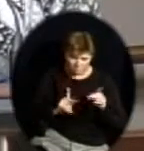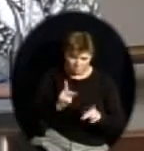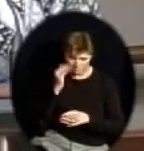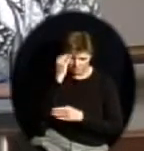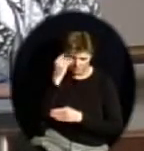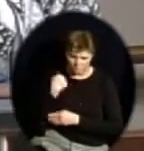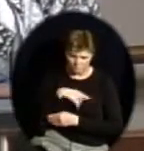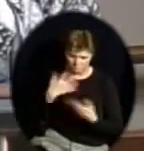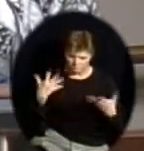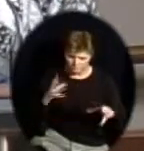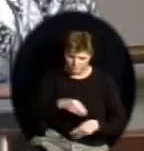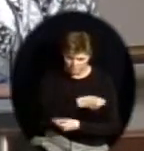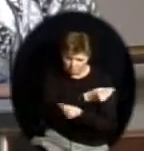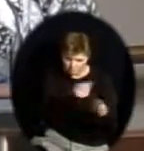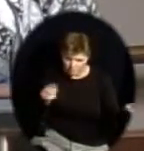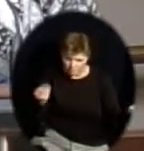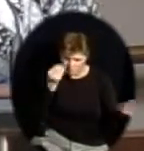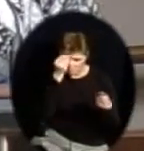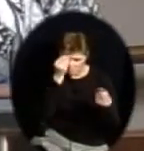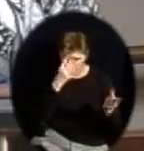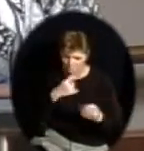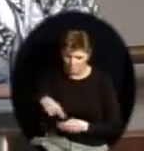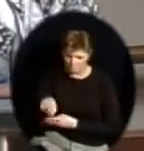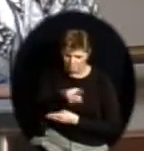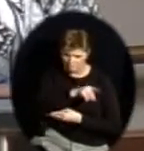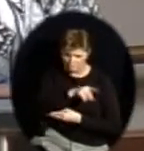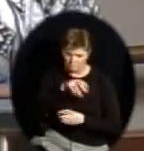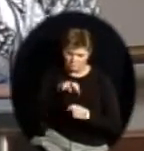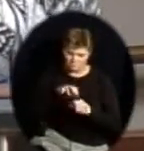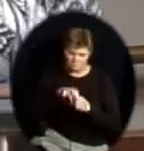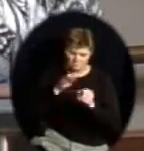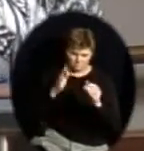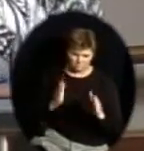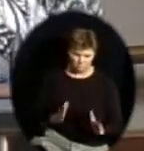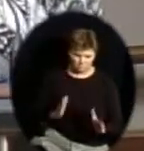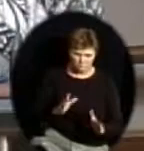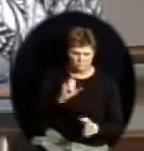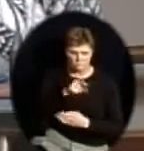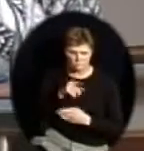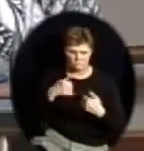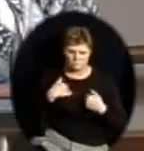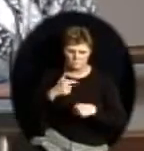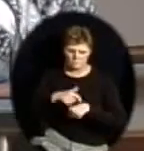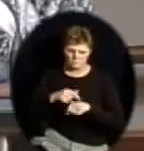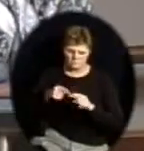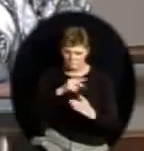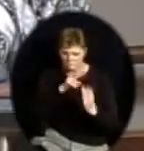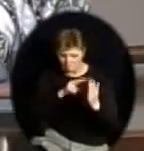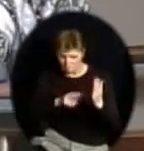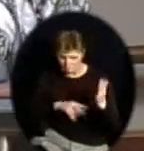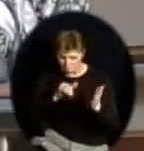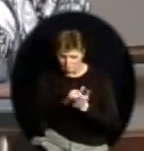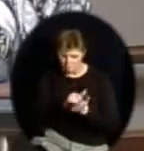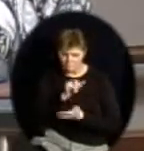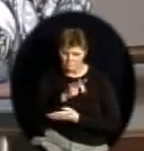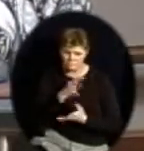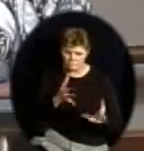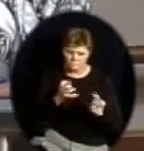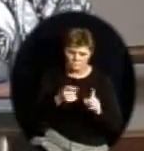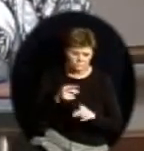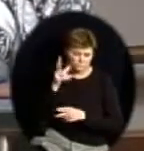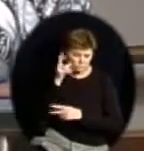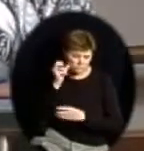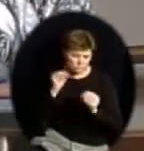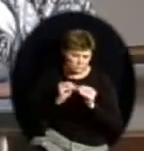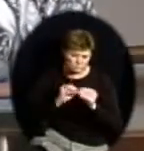The board may approve these items without detailed discussion, but any item may be removed for separate discussion or separate vote by the superintendent